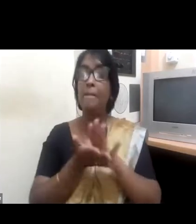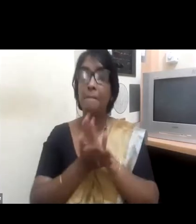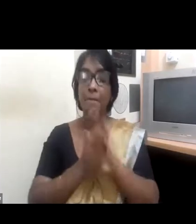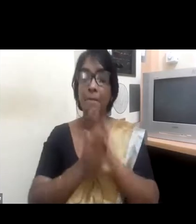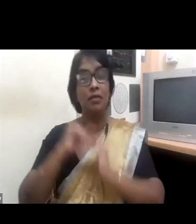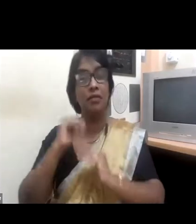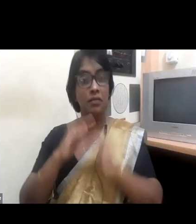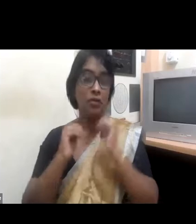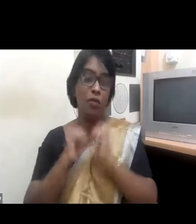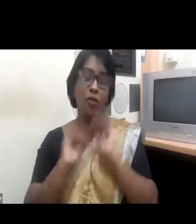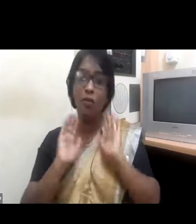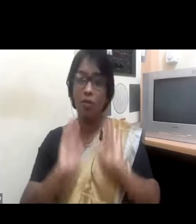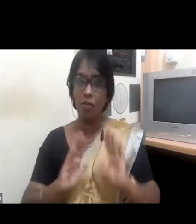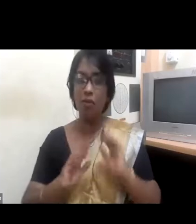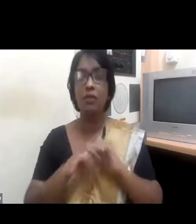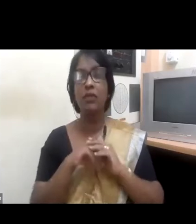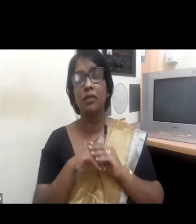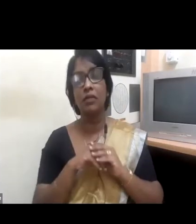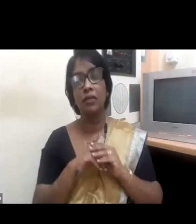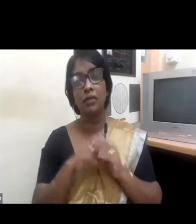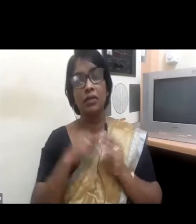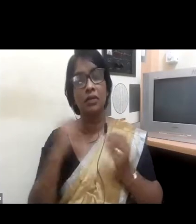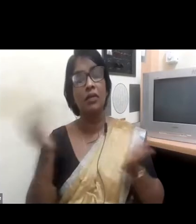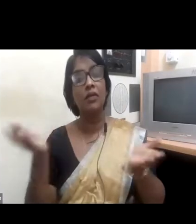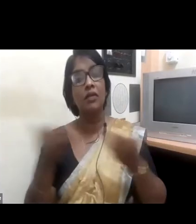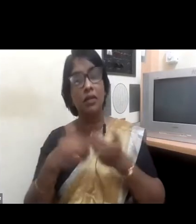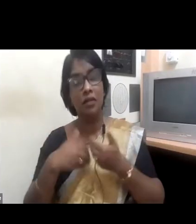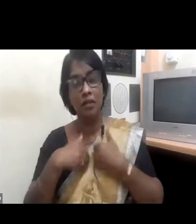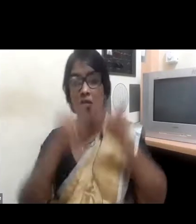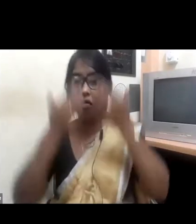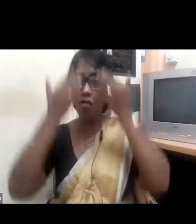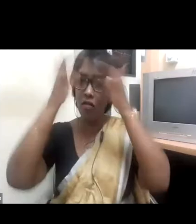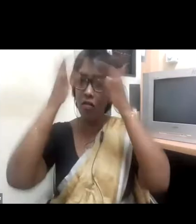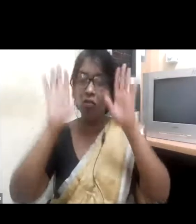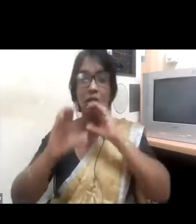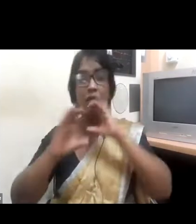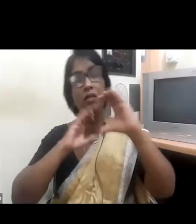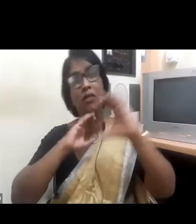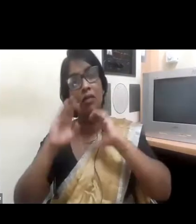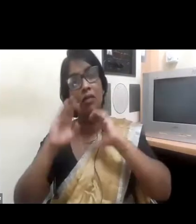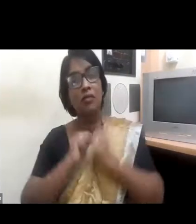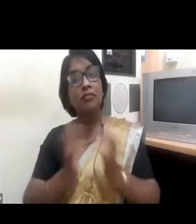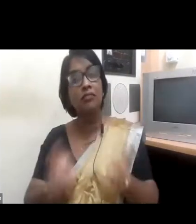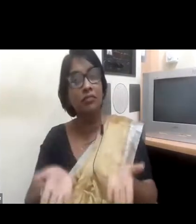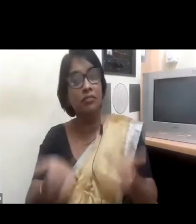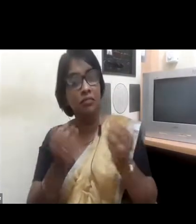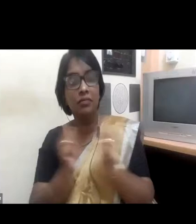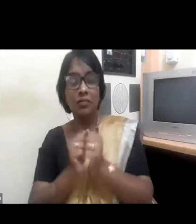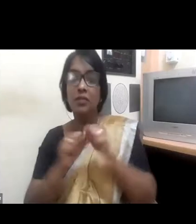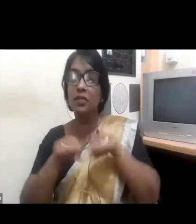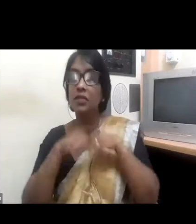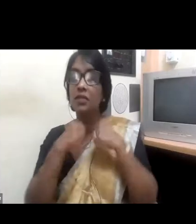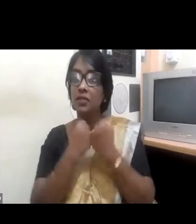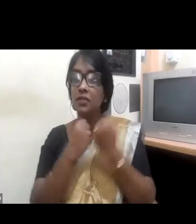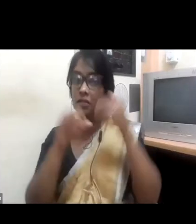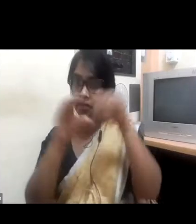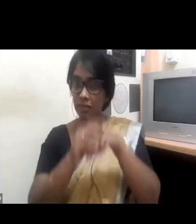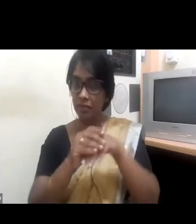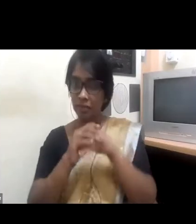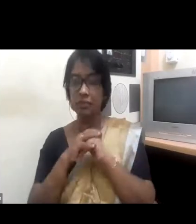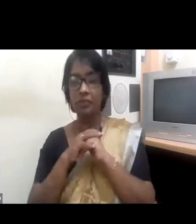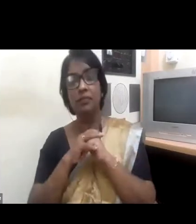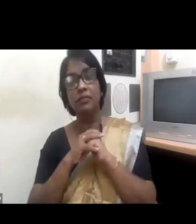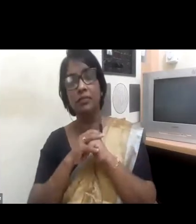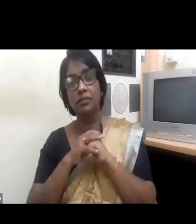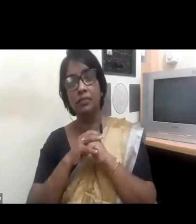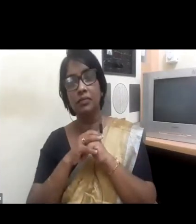open communication across the organization and to an extent where this becomes an innate behavior of